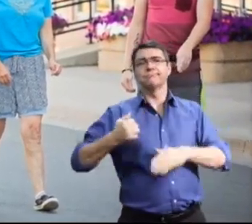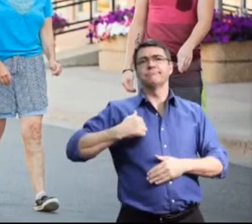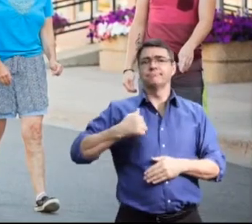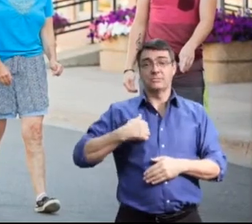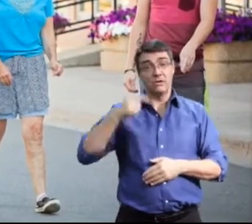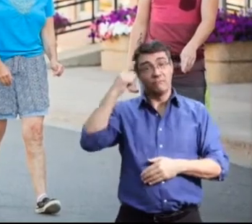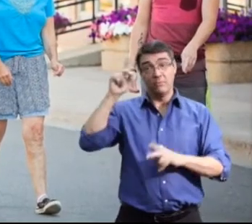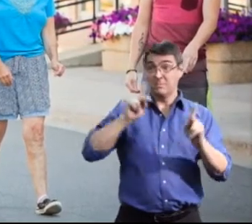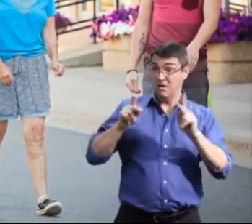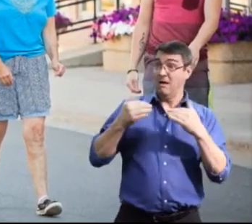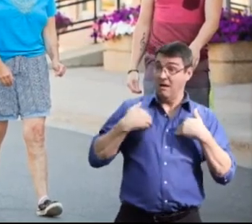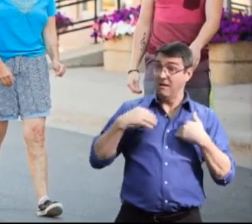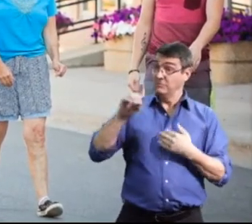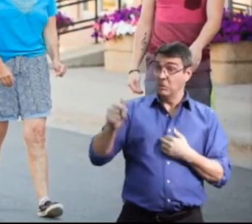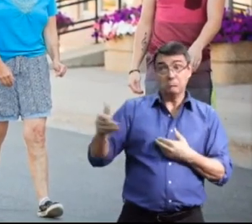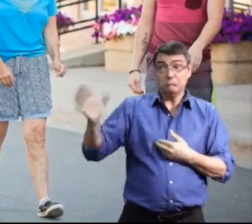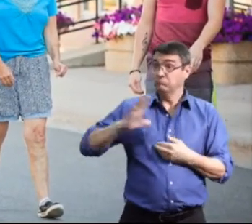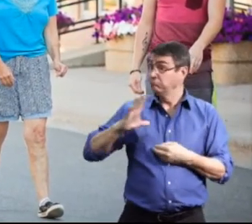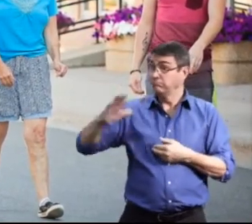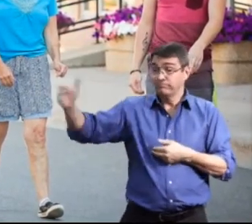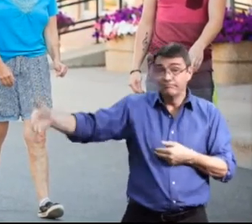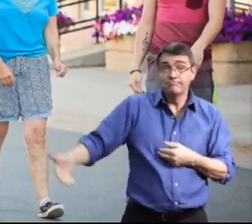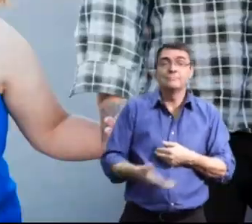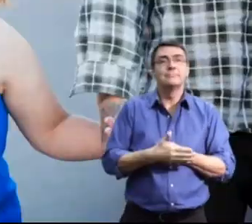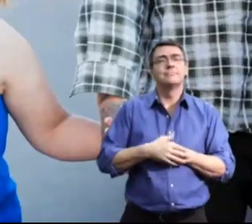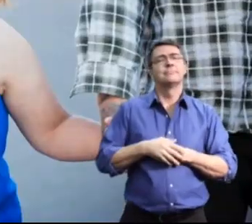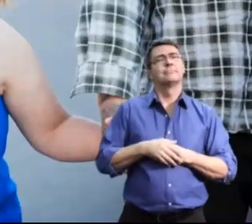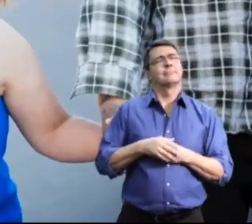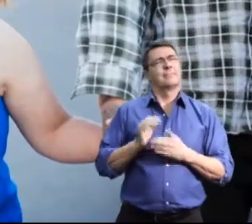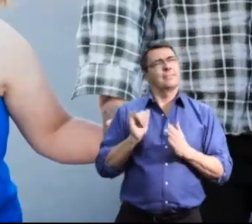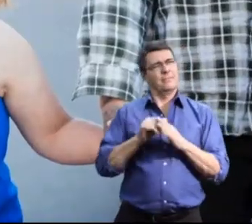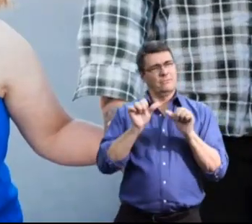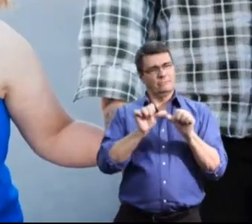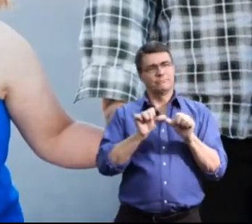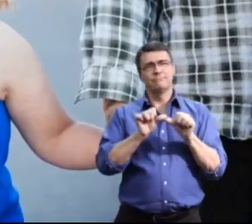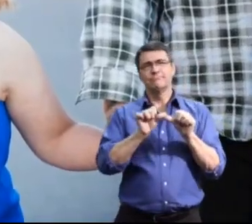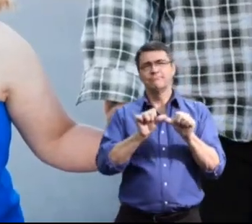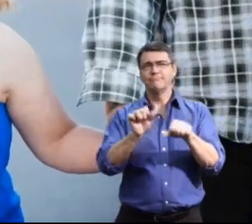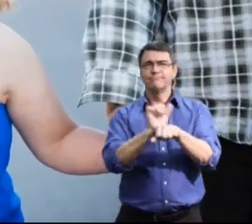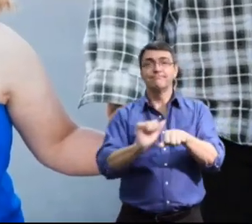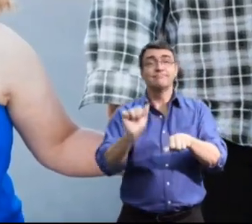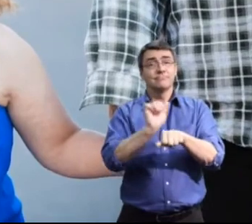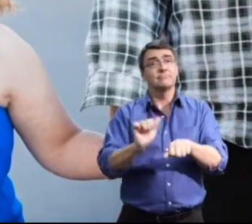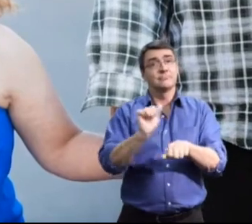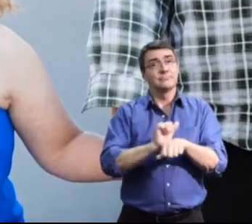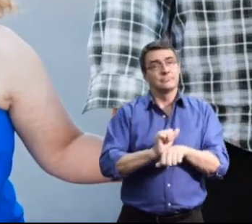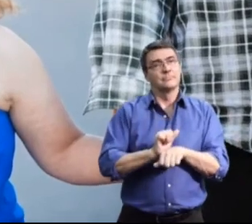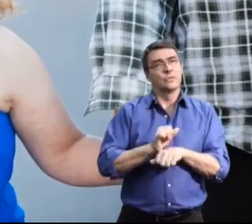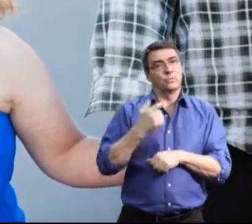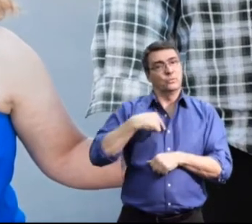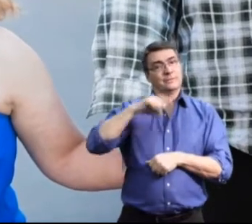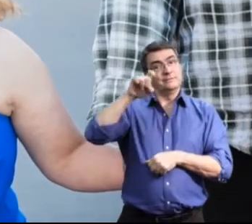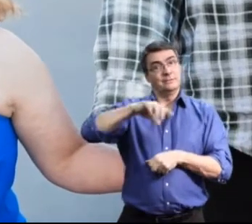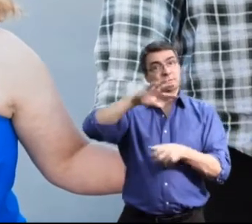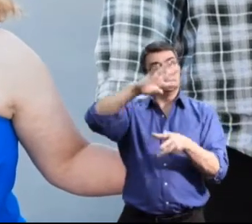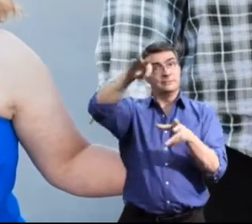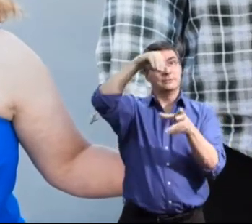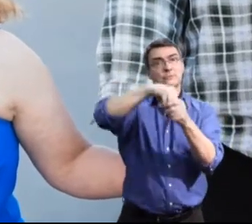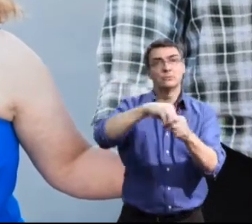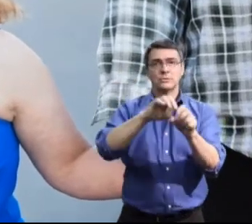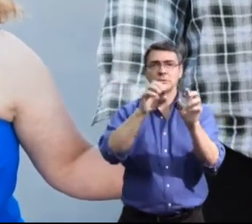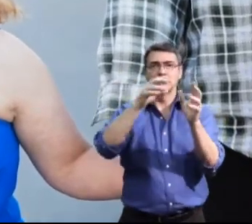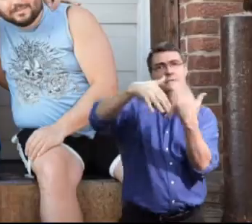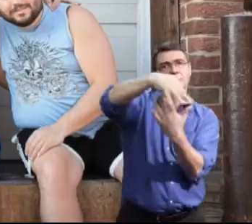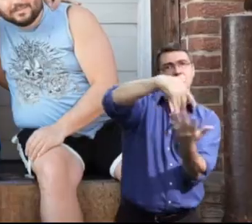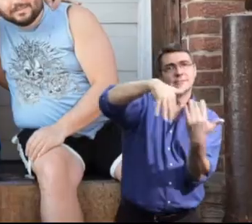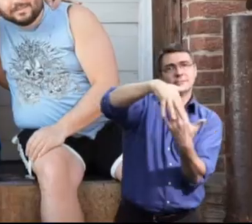policy for persons with disabilities. This work is ongoing. And in order to foster an inclusive society,